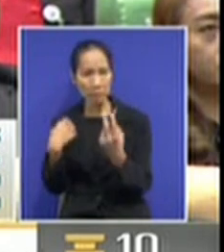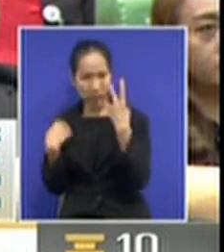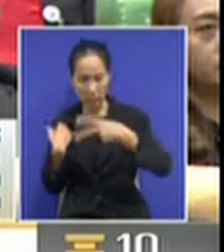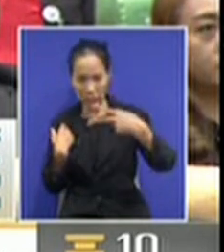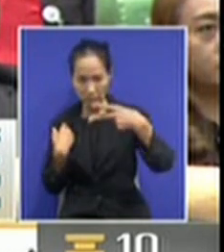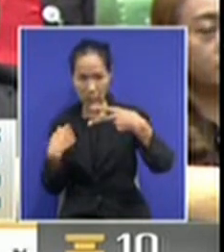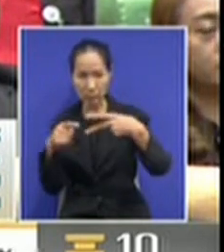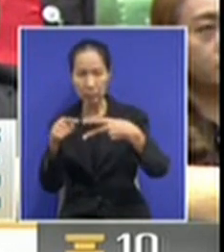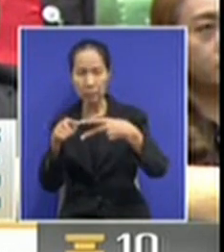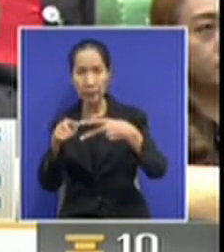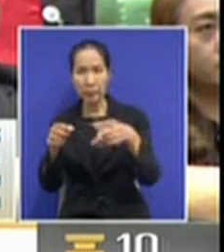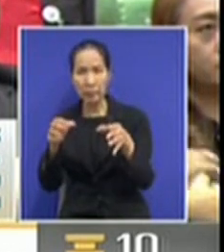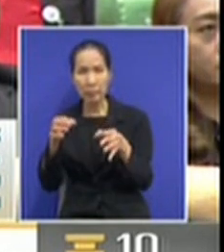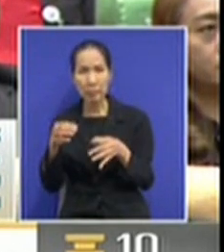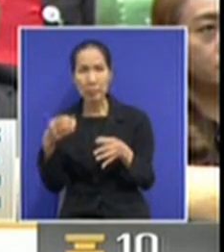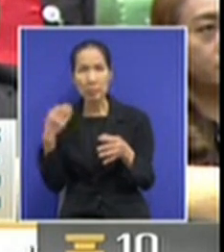yesterday.